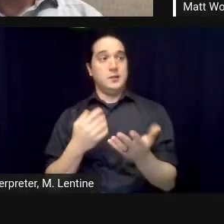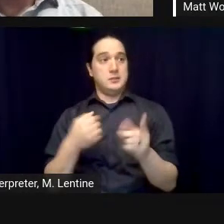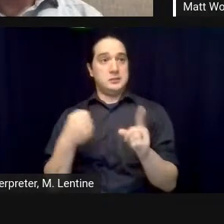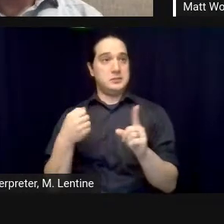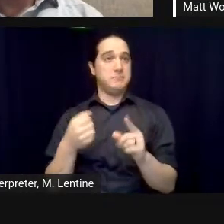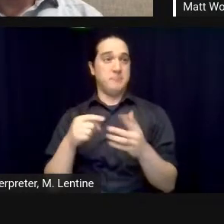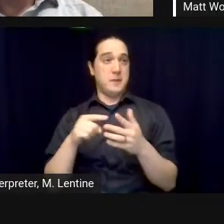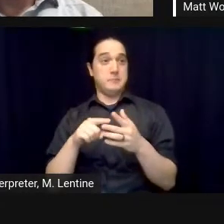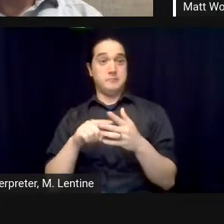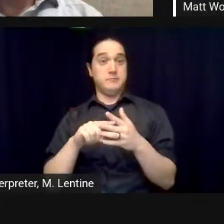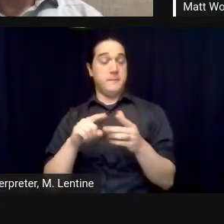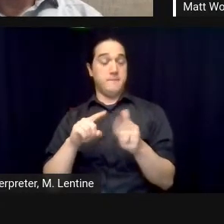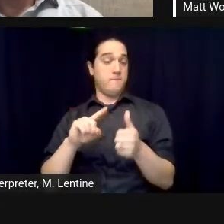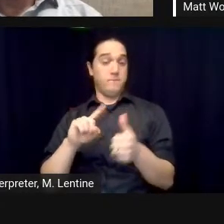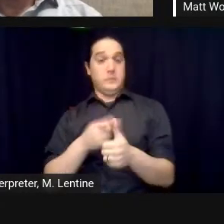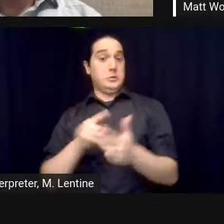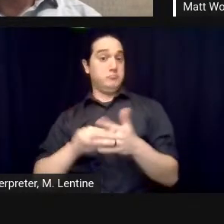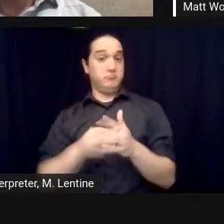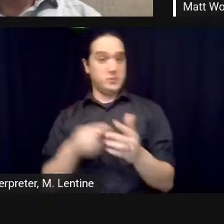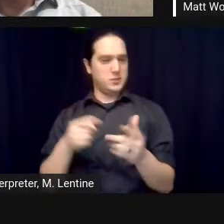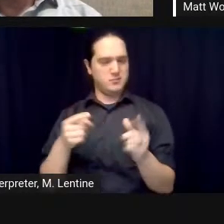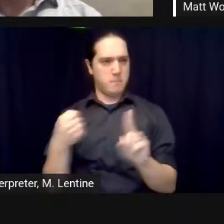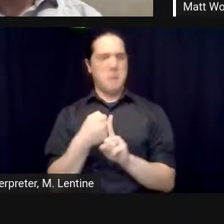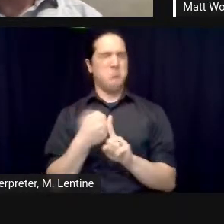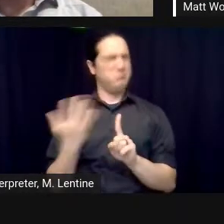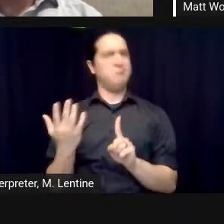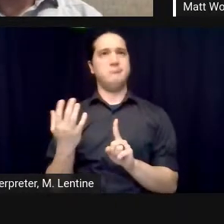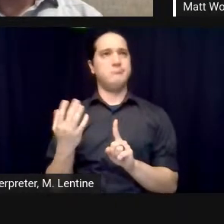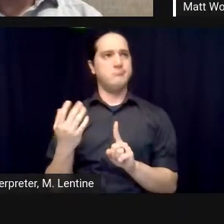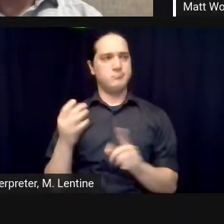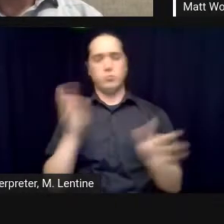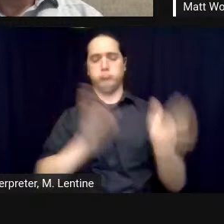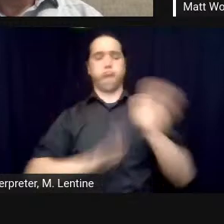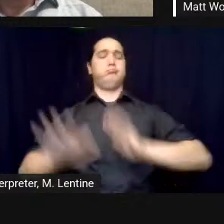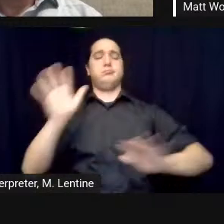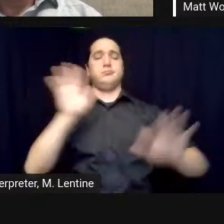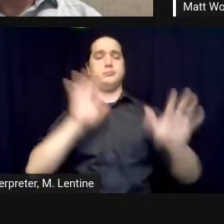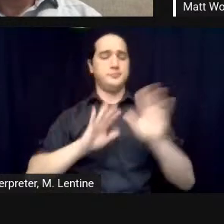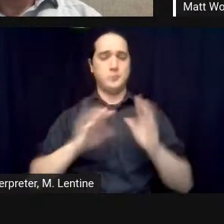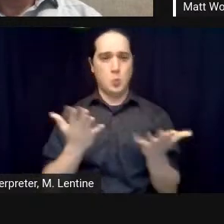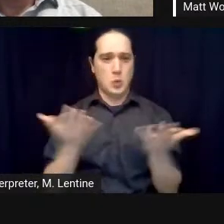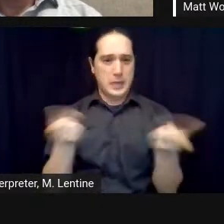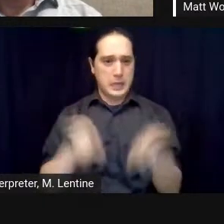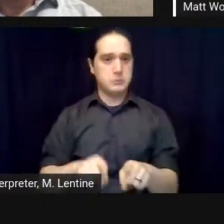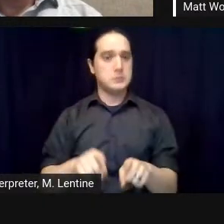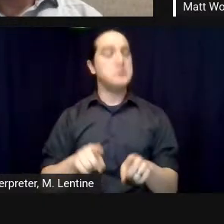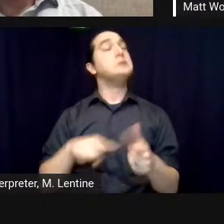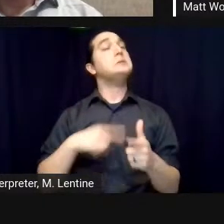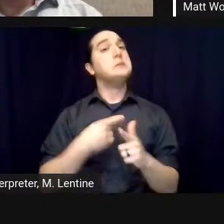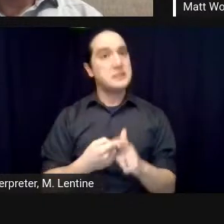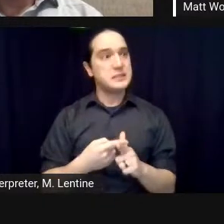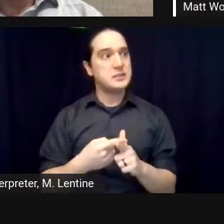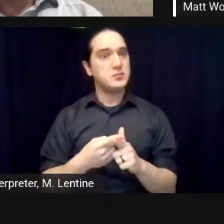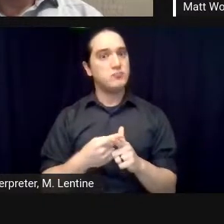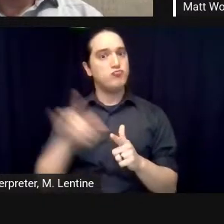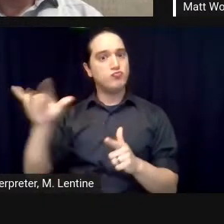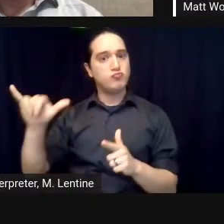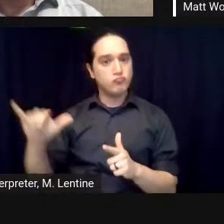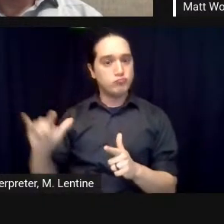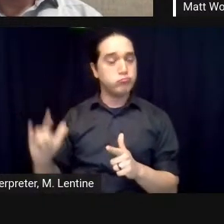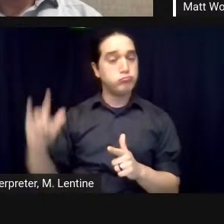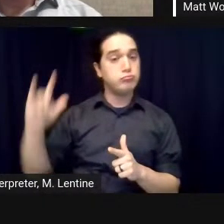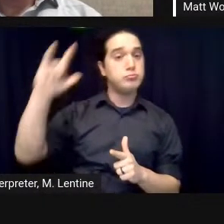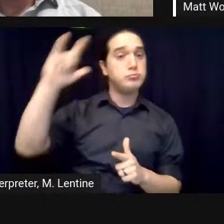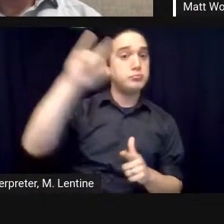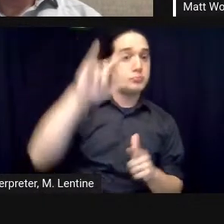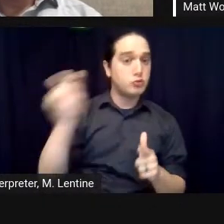you know we spent a lot of time we made many trips to new mexico and other places spent a lot of time with the people that were involved in